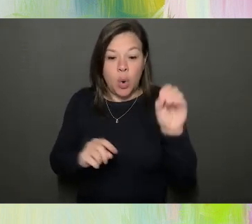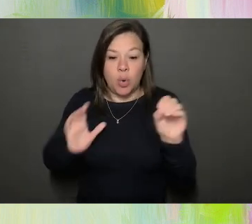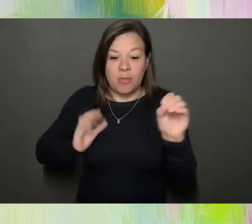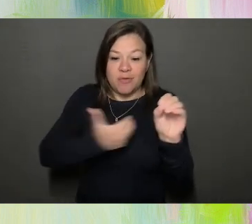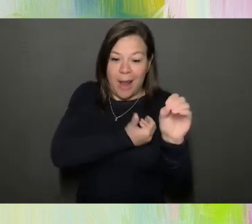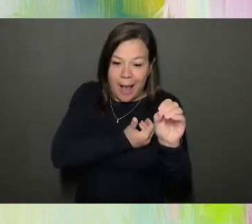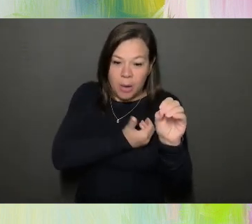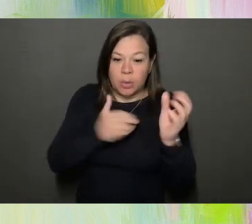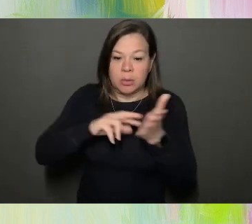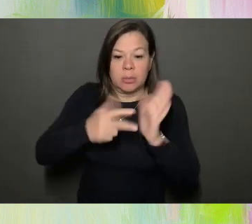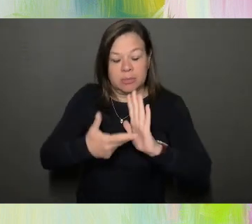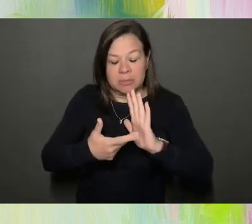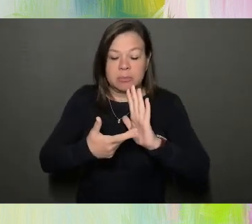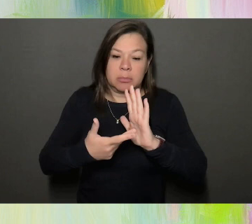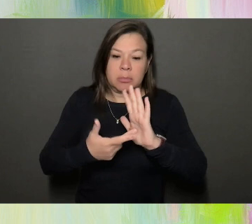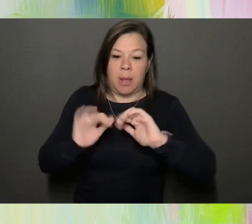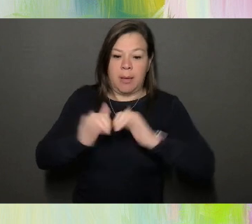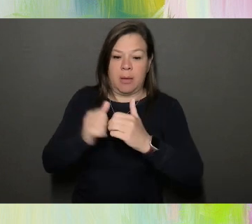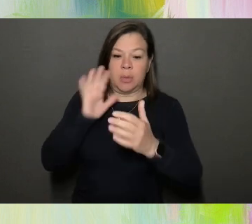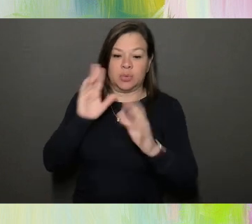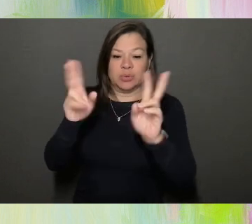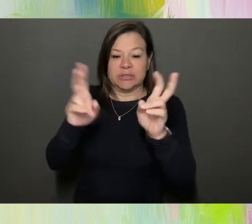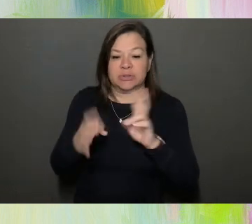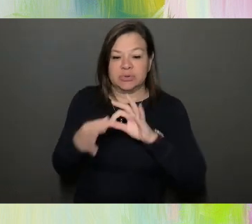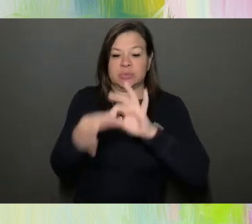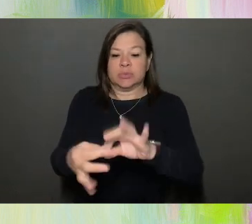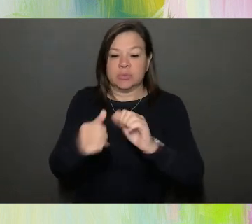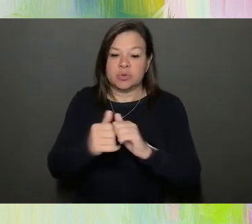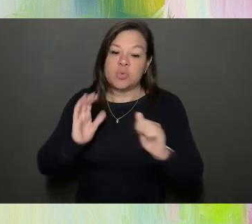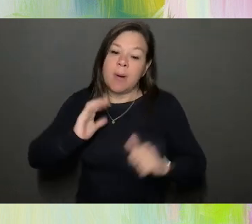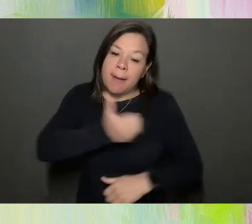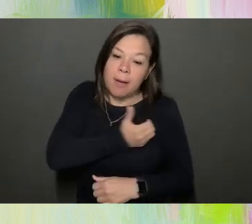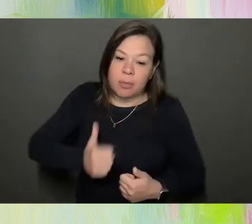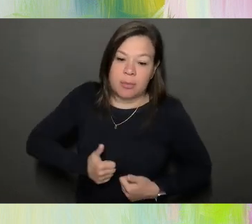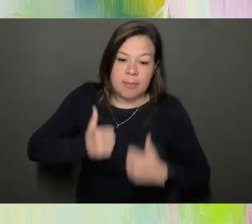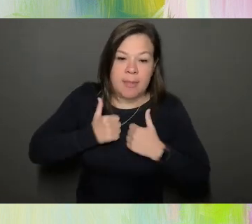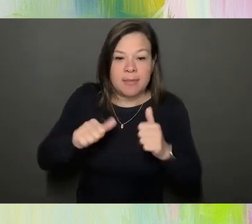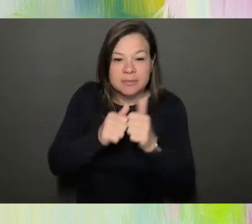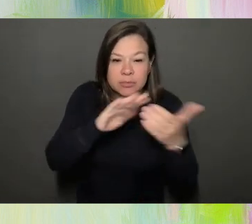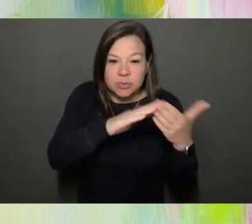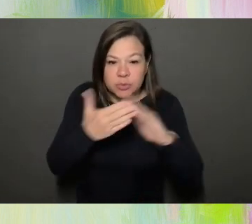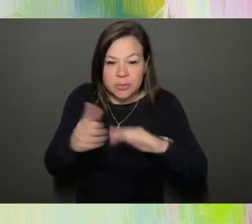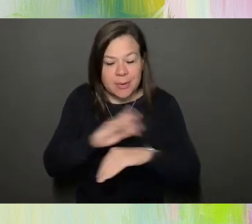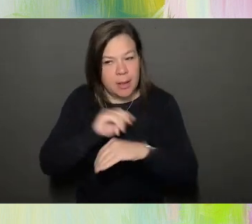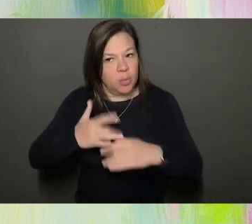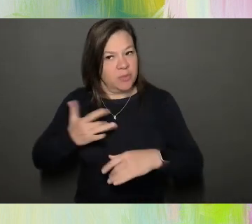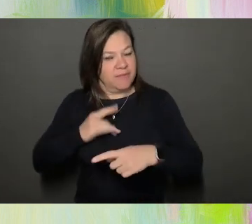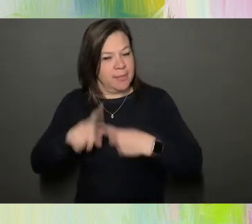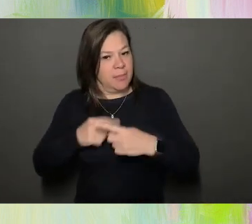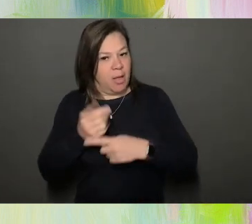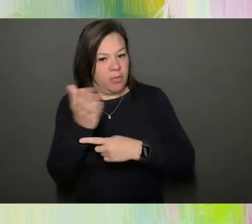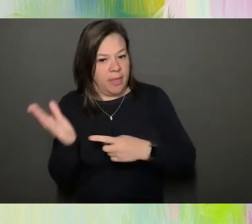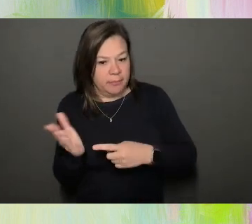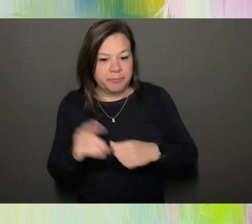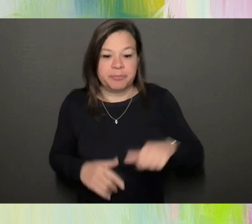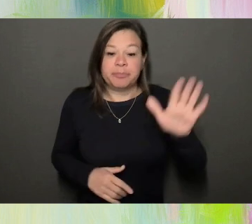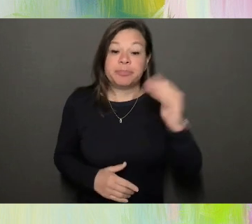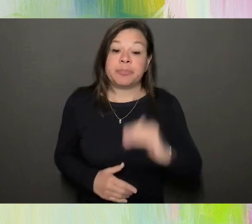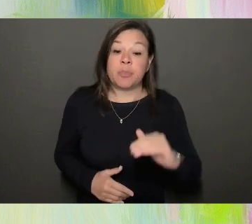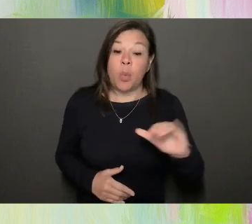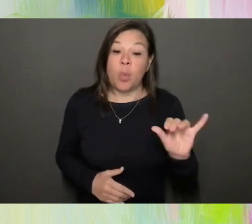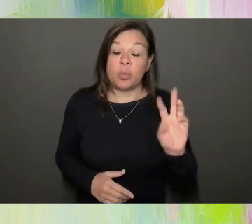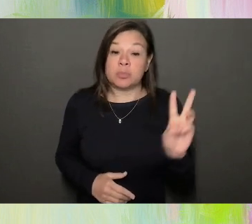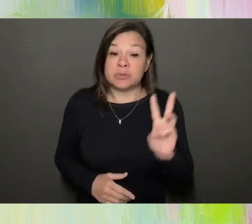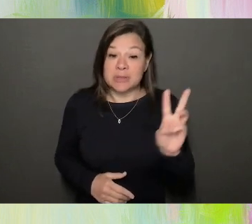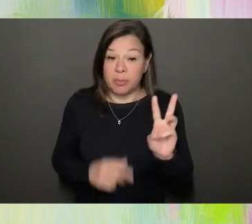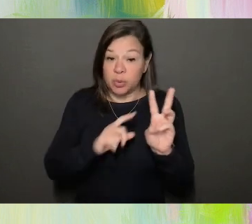How do these issues relate to our lives as a community? And how do we feel about them? Why? W